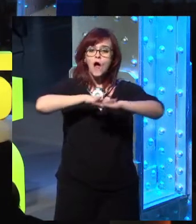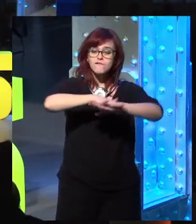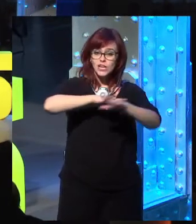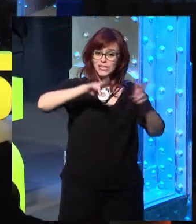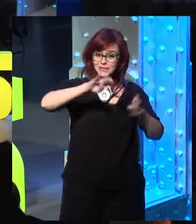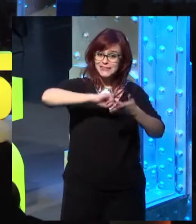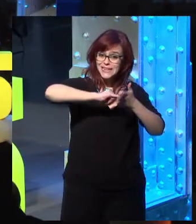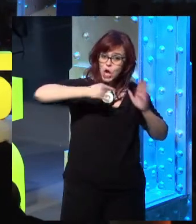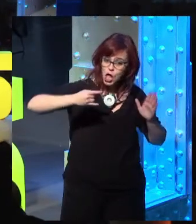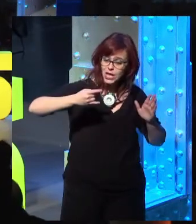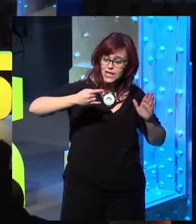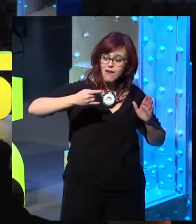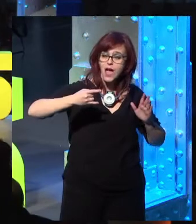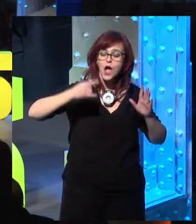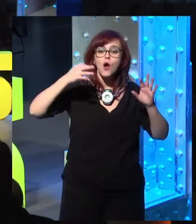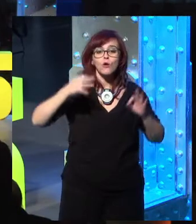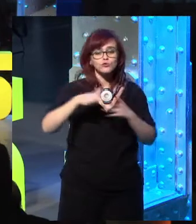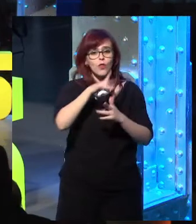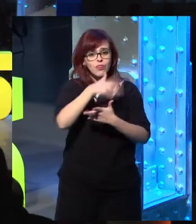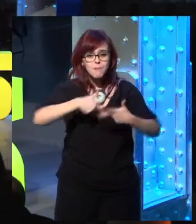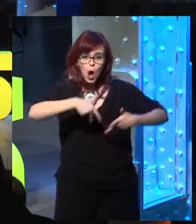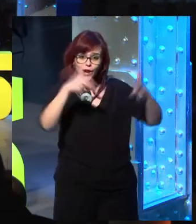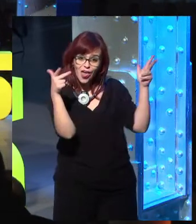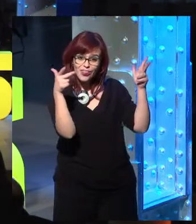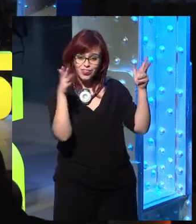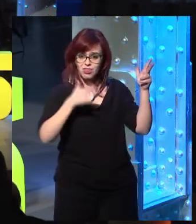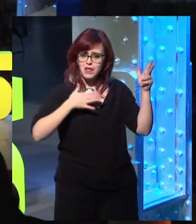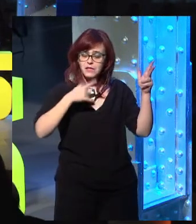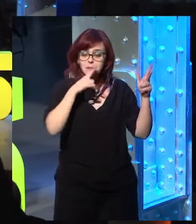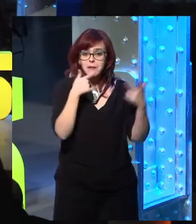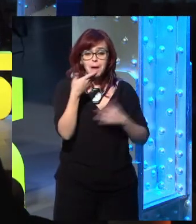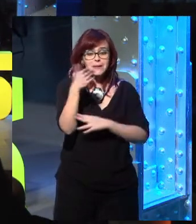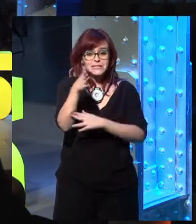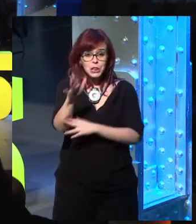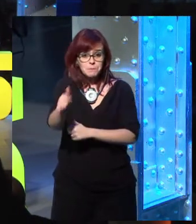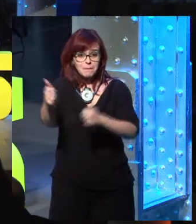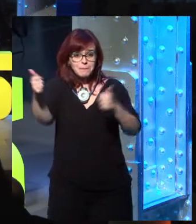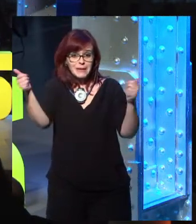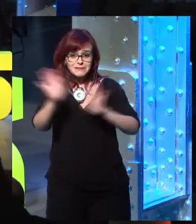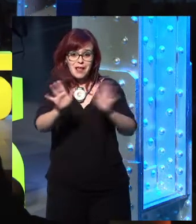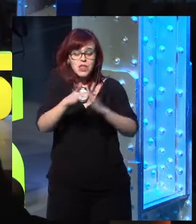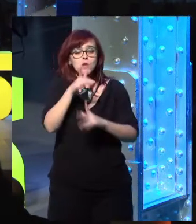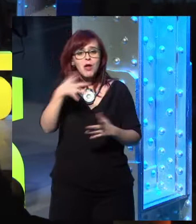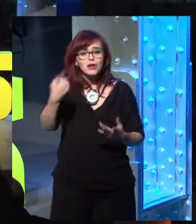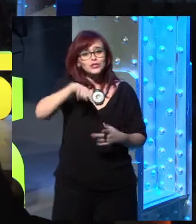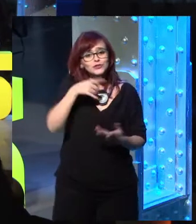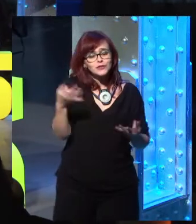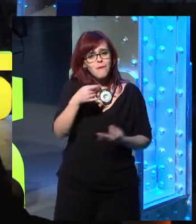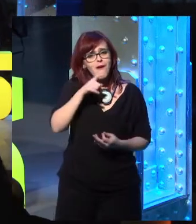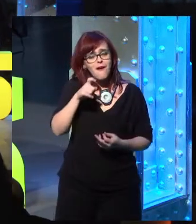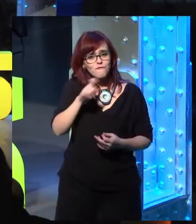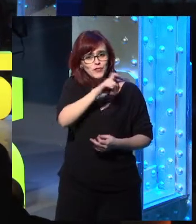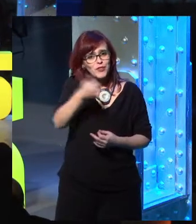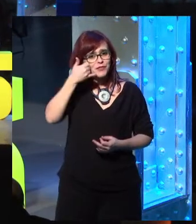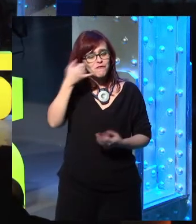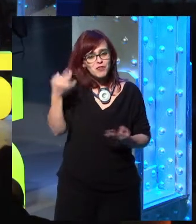some governments in terms of technology during our democracy, and I won't make further presentations. We had